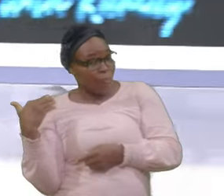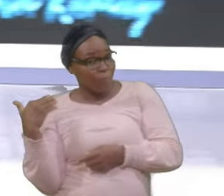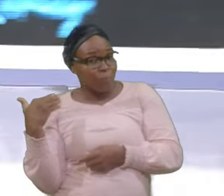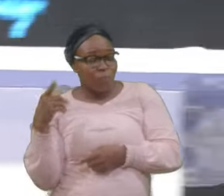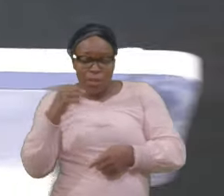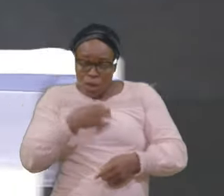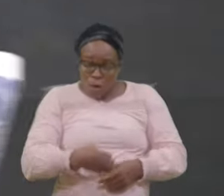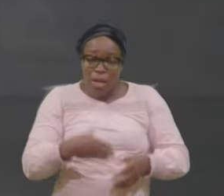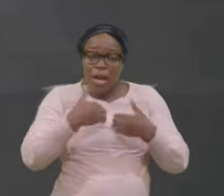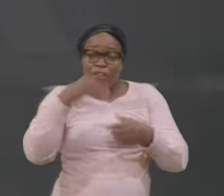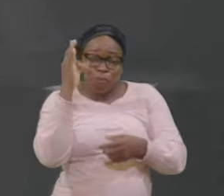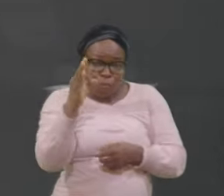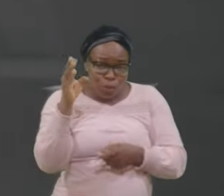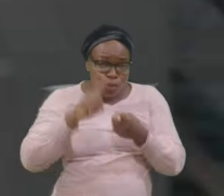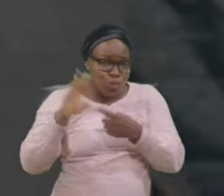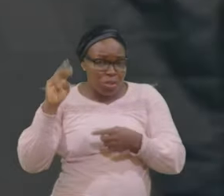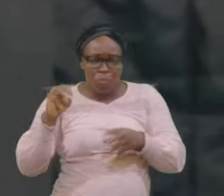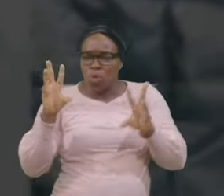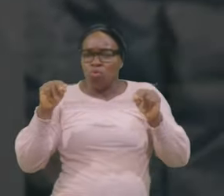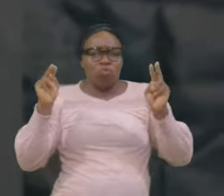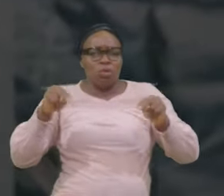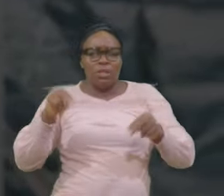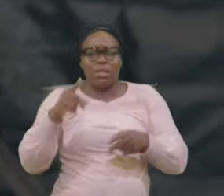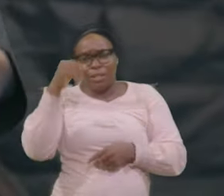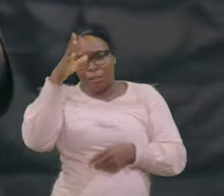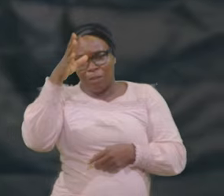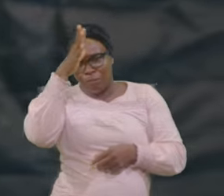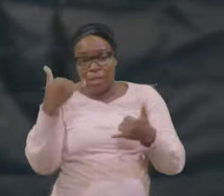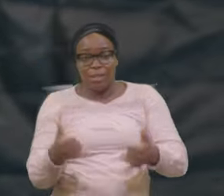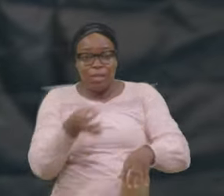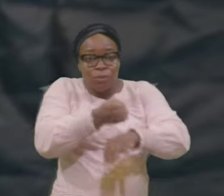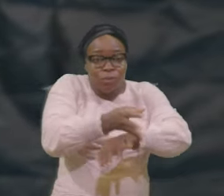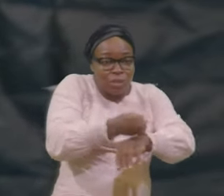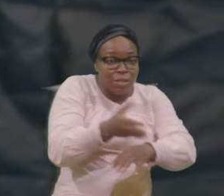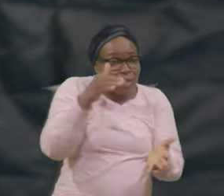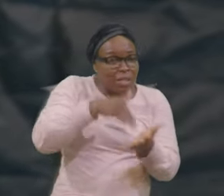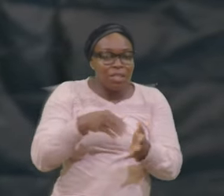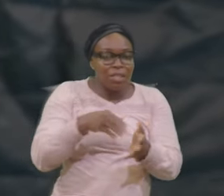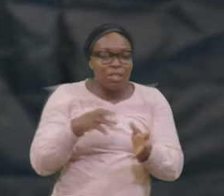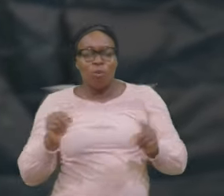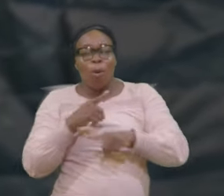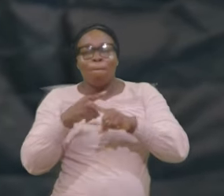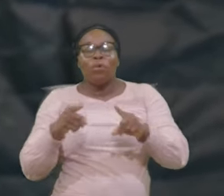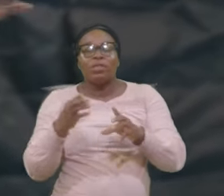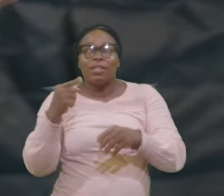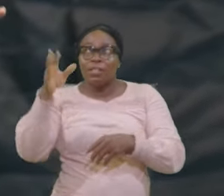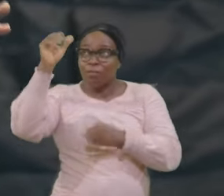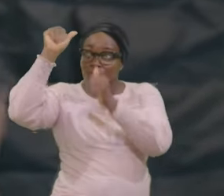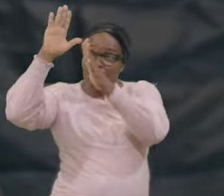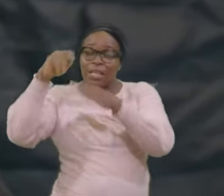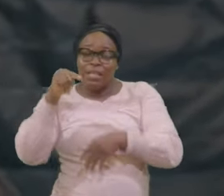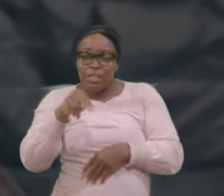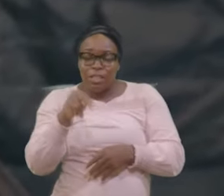All that the father Offered Now Is New life New clothing New